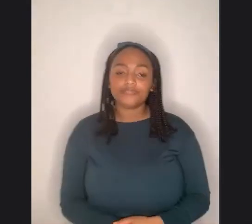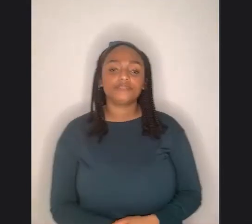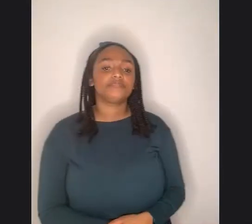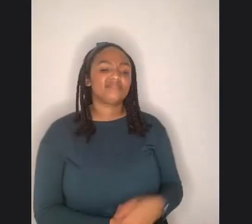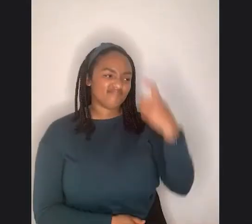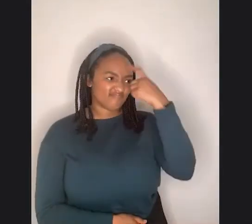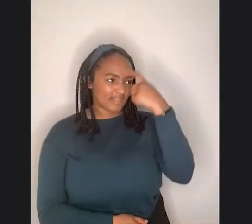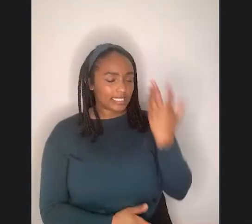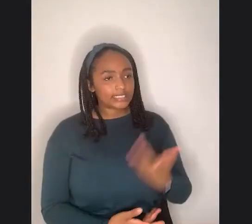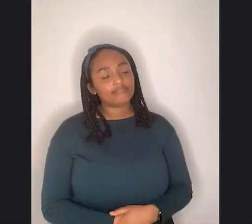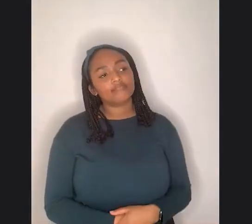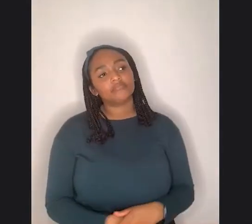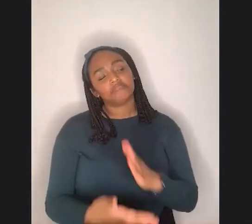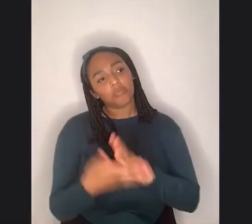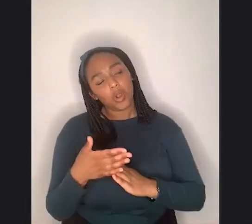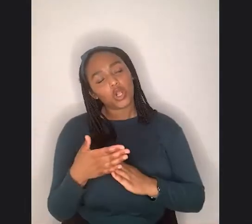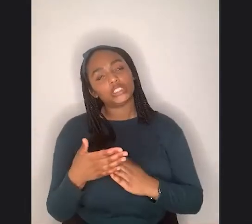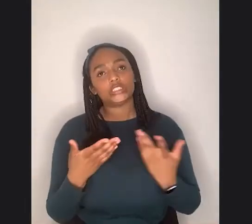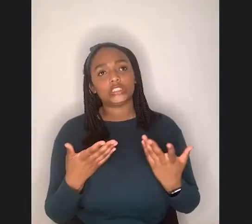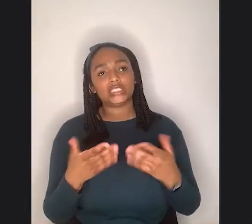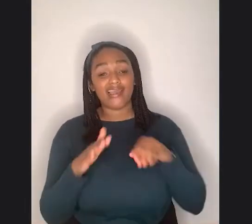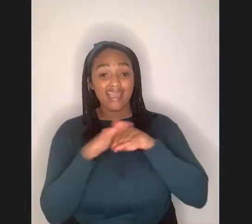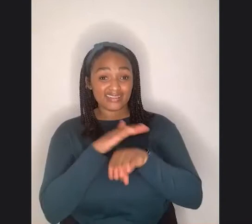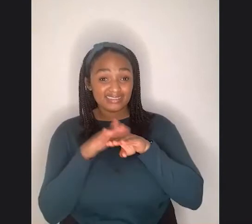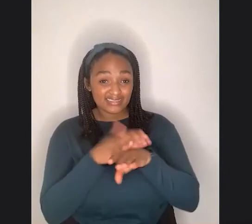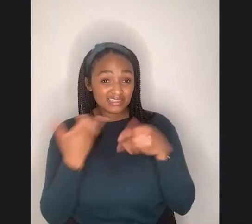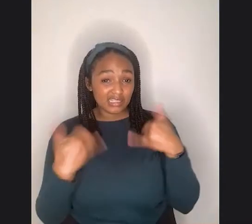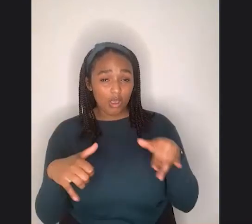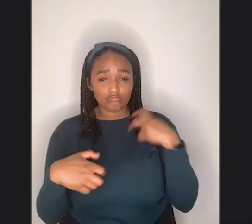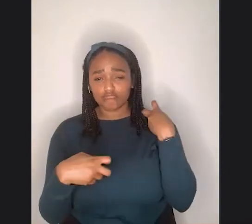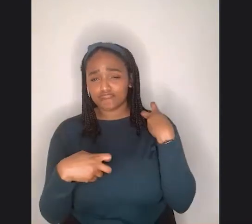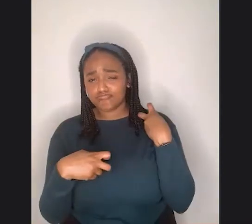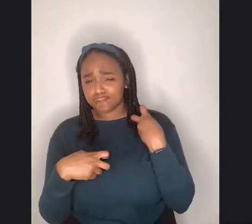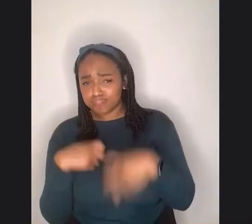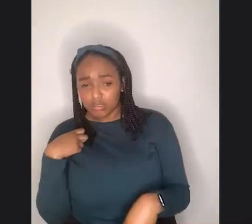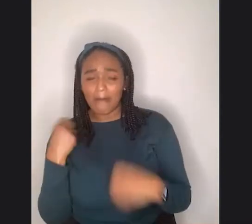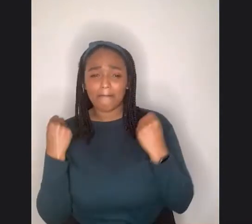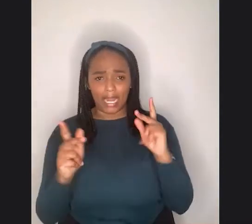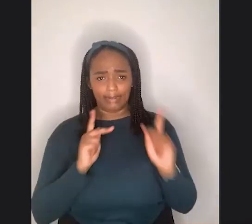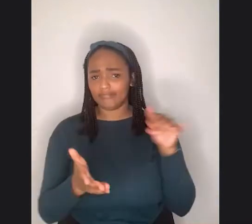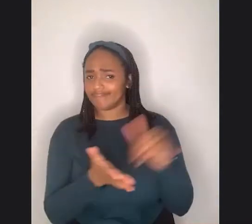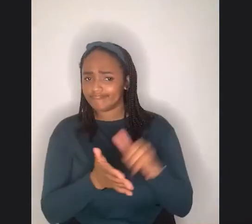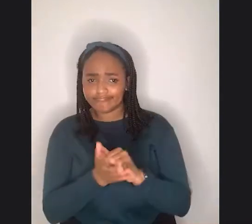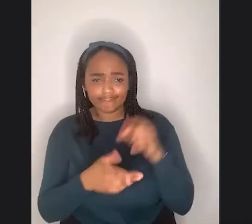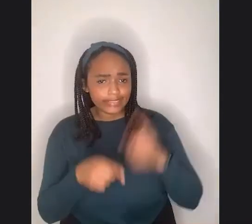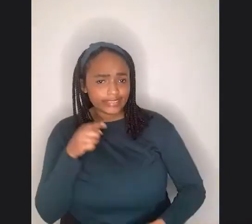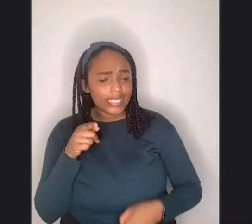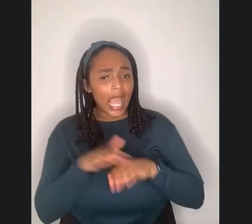you know, partly because, uh, accessibility can still be difficult. Um, and, um,